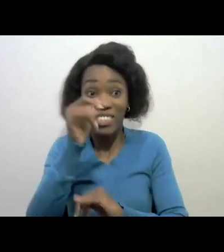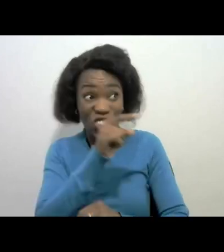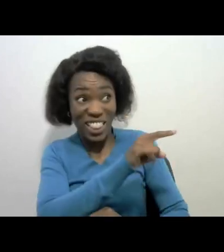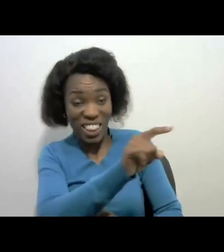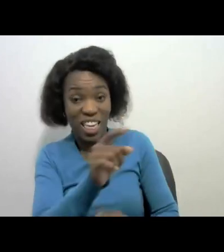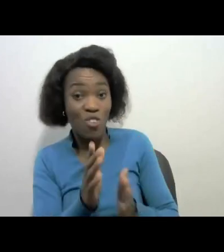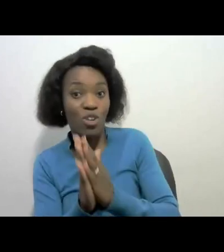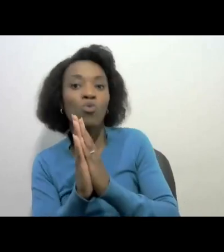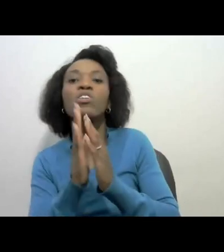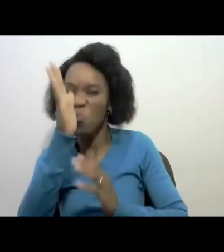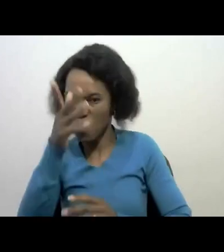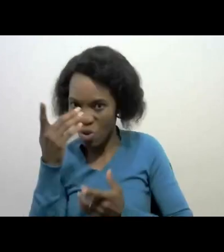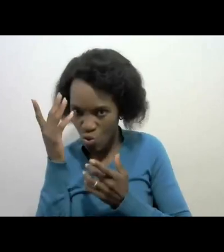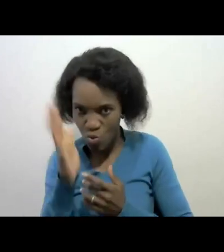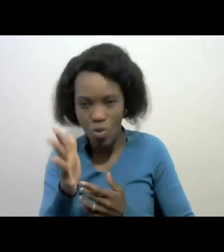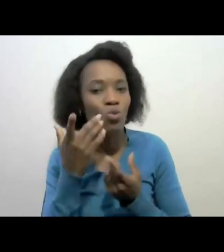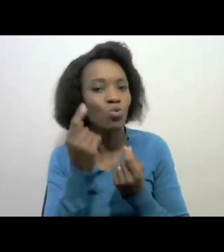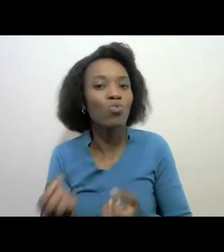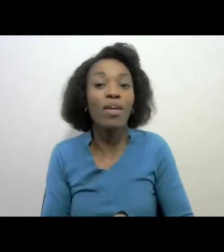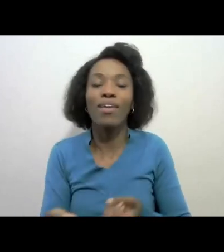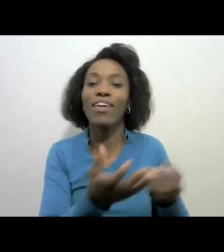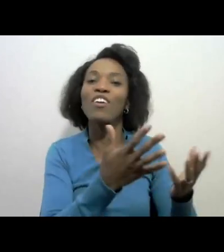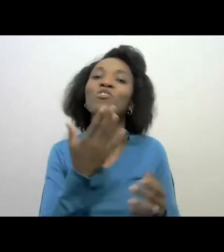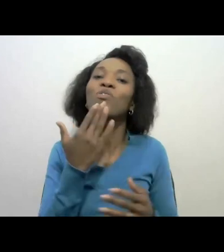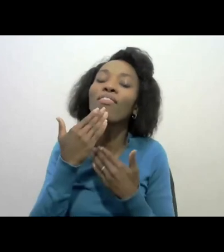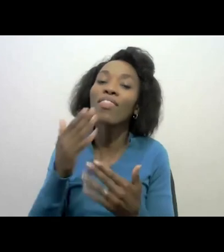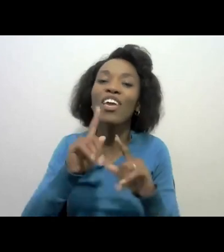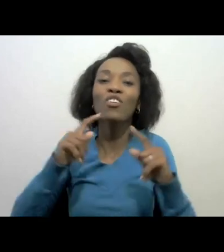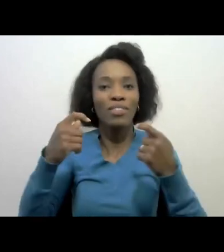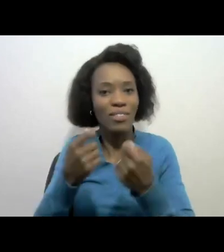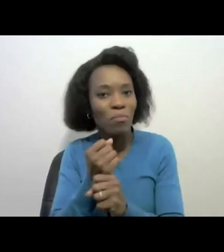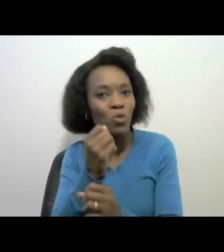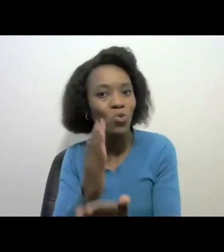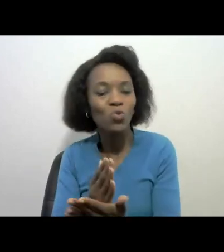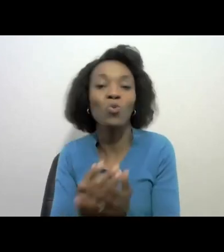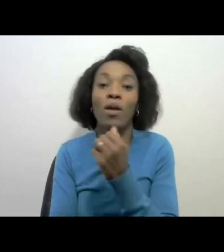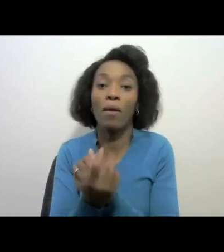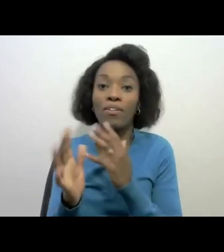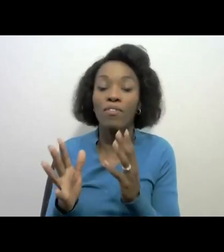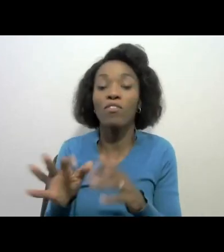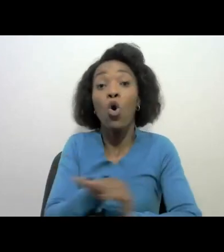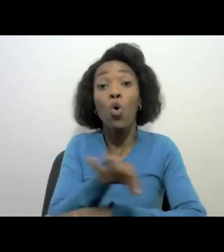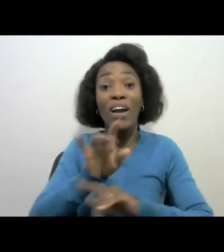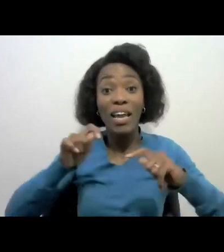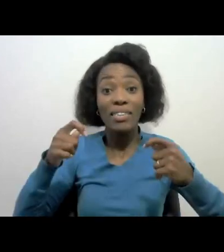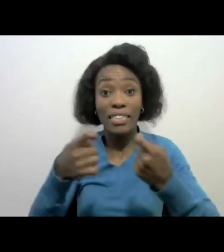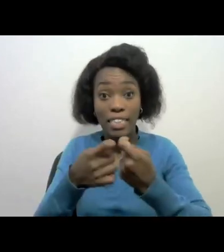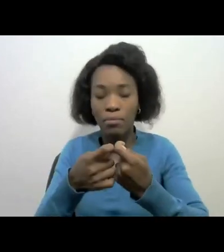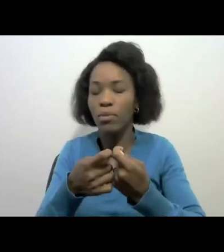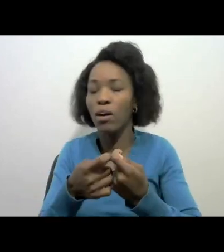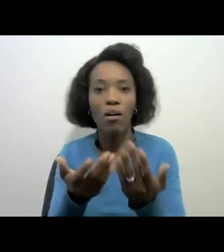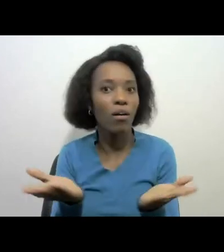and we will deliver on it. Thank you team for making sure that it happens. To the organizing team, my goodness,